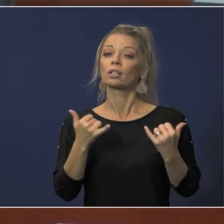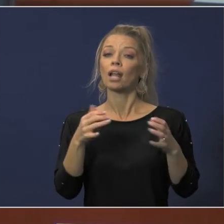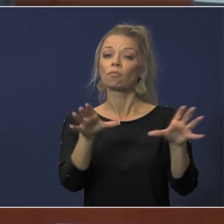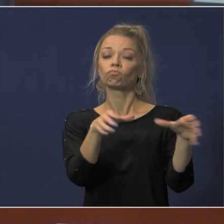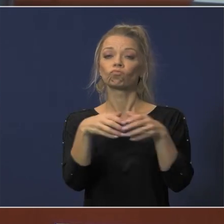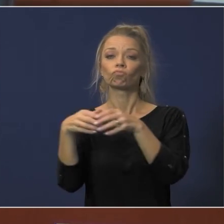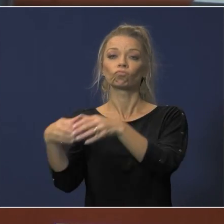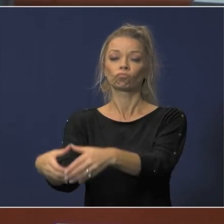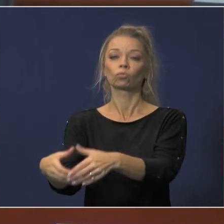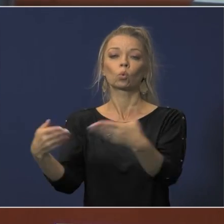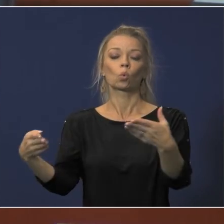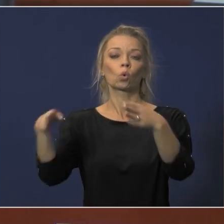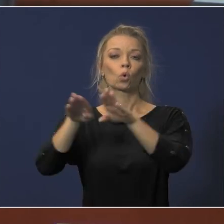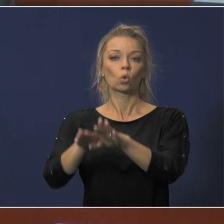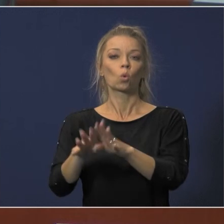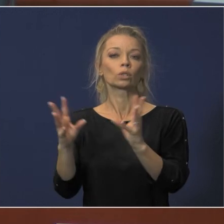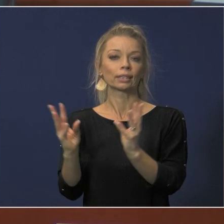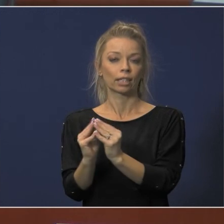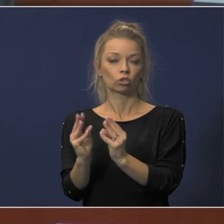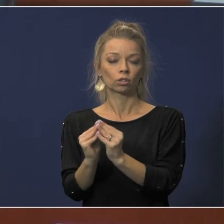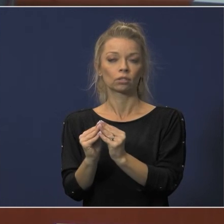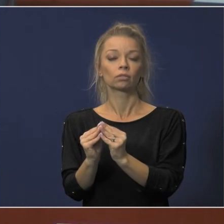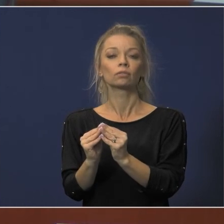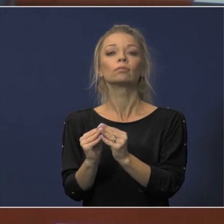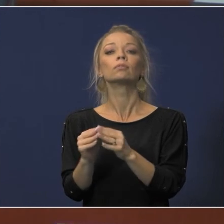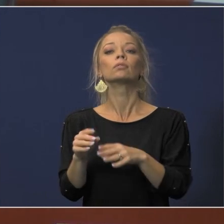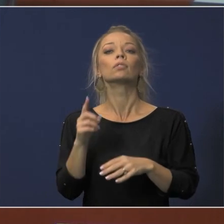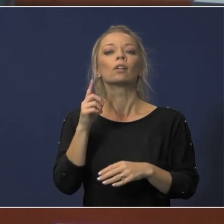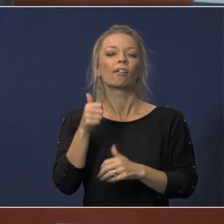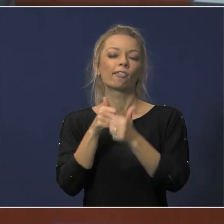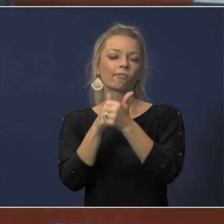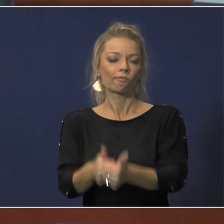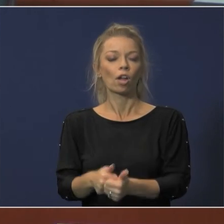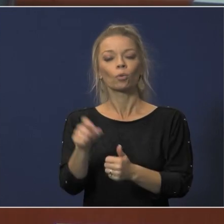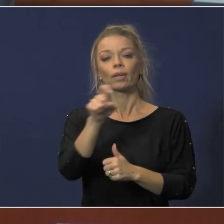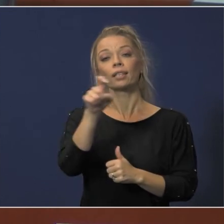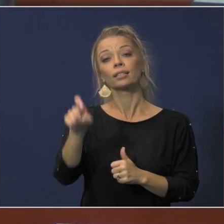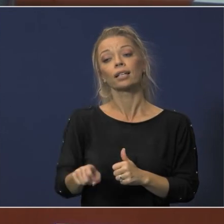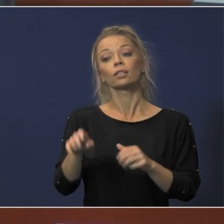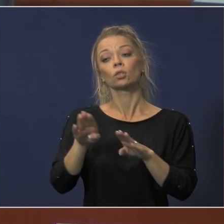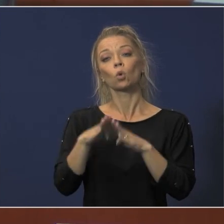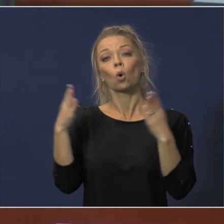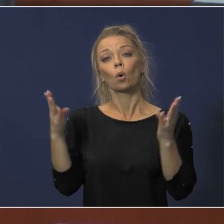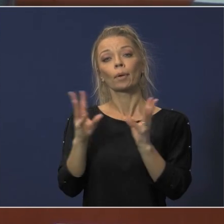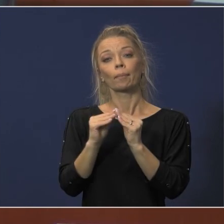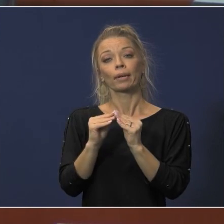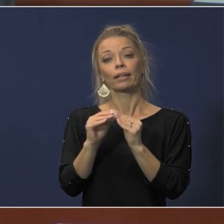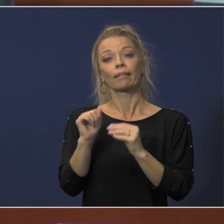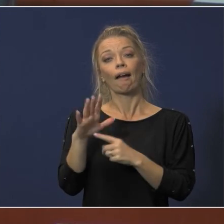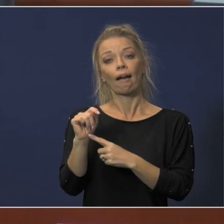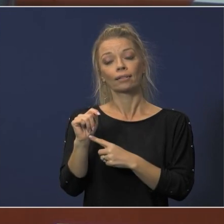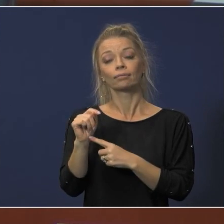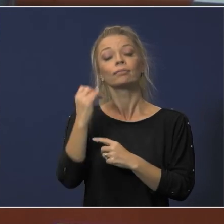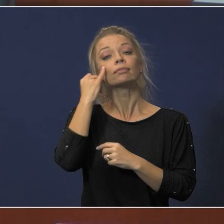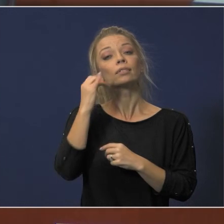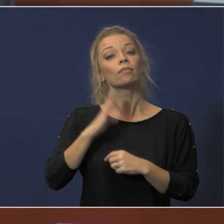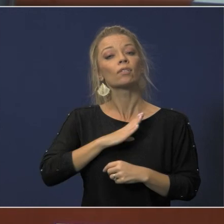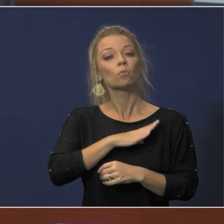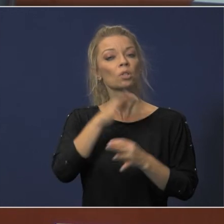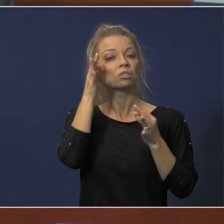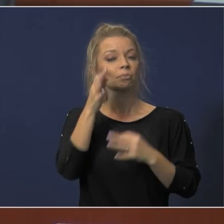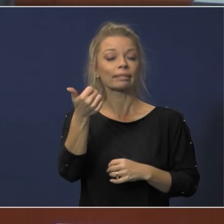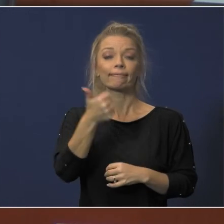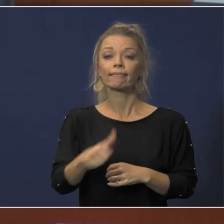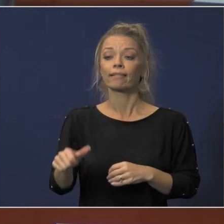session under texas government code open meetings act for the purpose stated in the posting of this meeting if the board determines that any